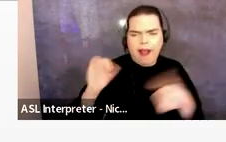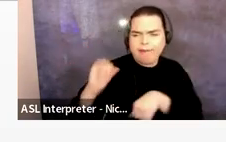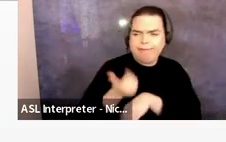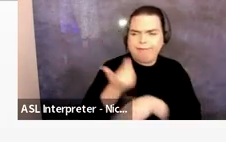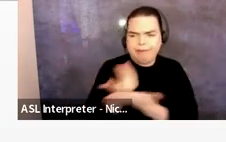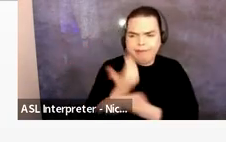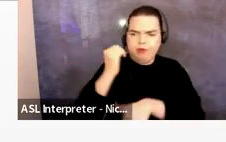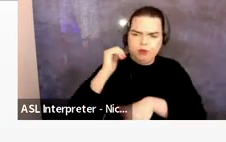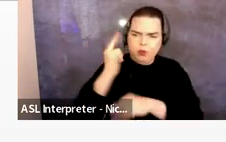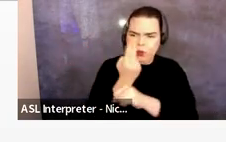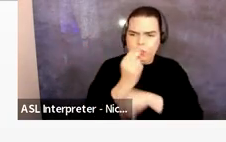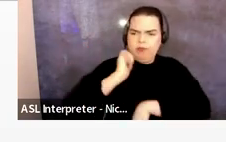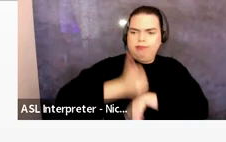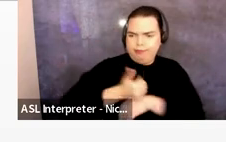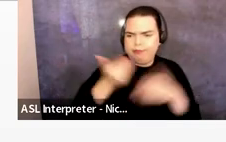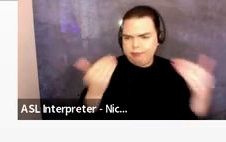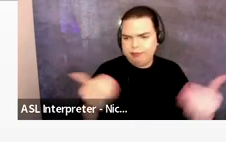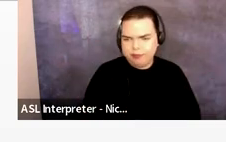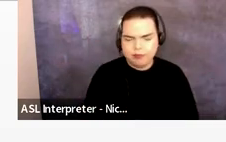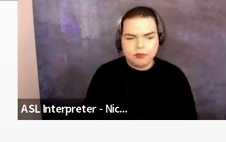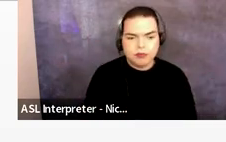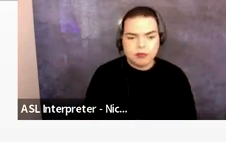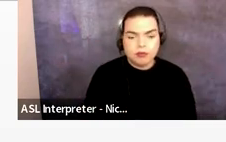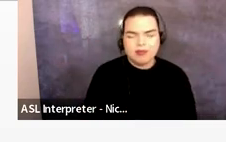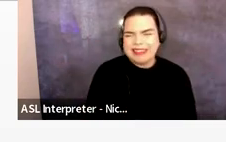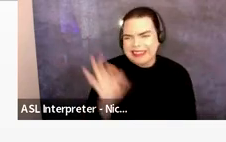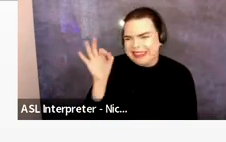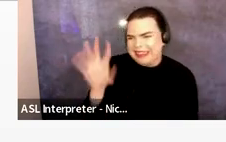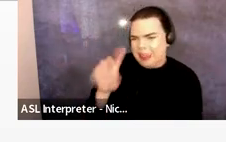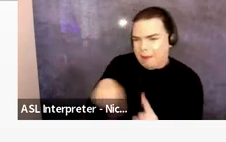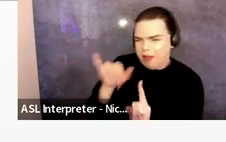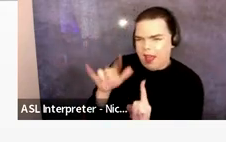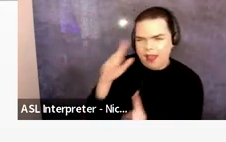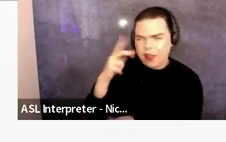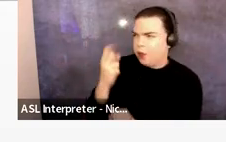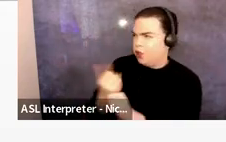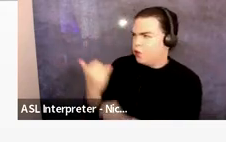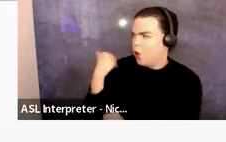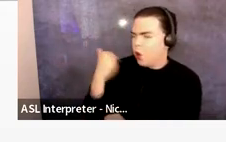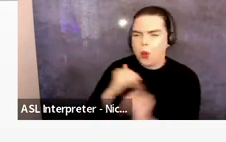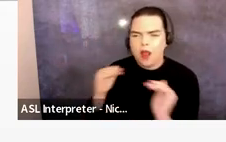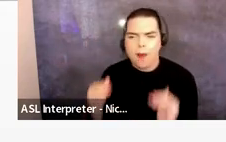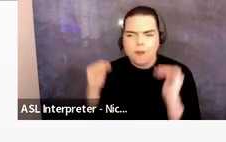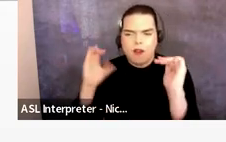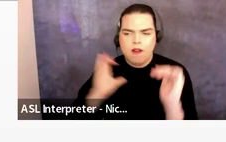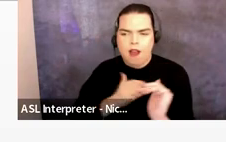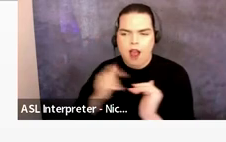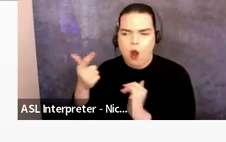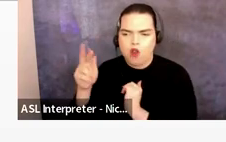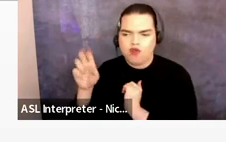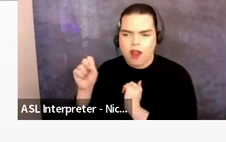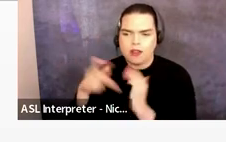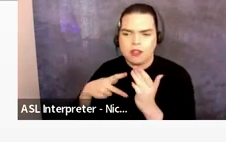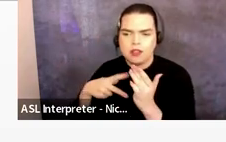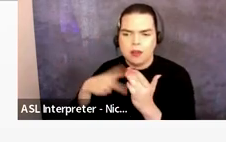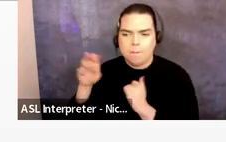need to create a new account. And just a note about that I think about three years ago we upgraded our grants portal but unfortunately